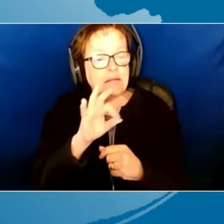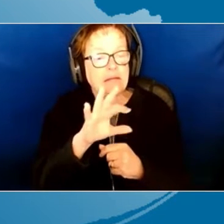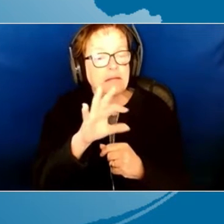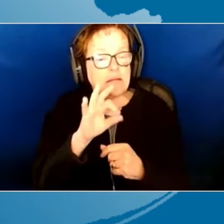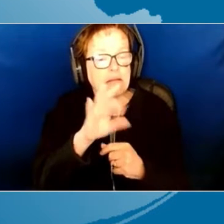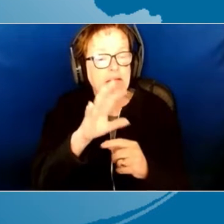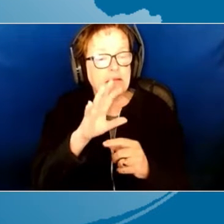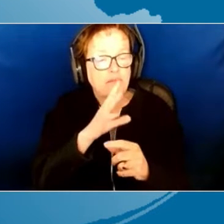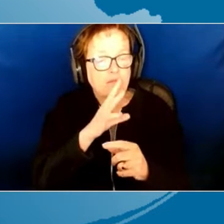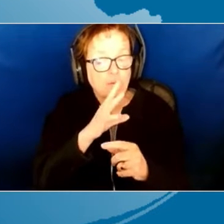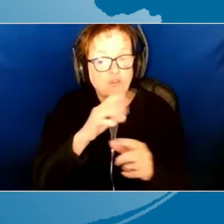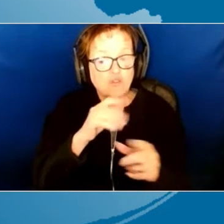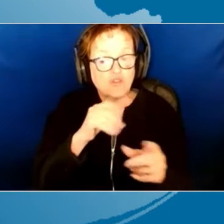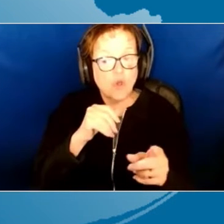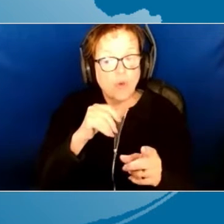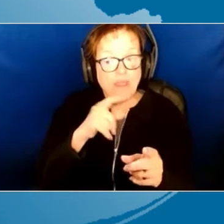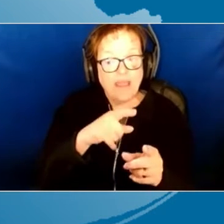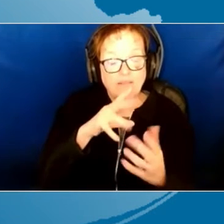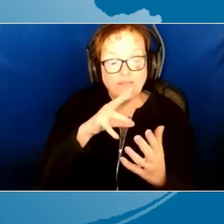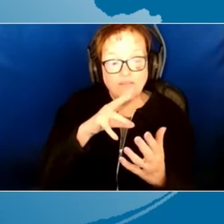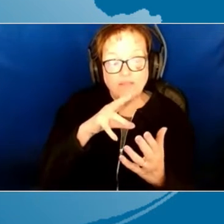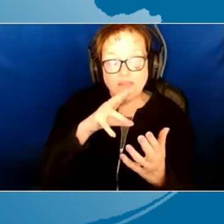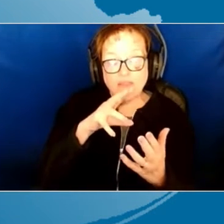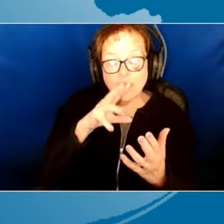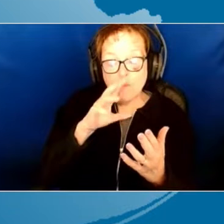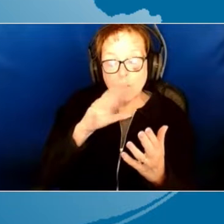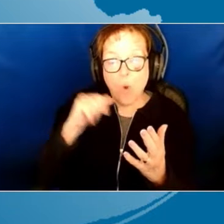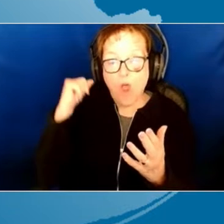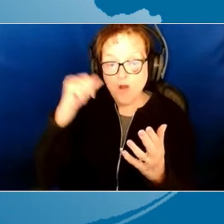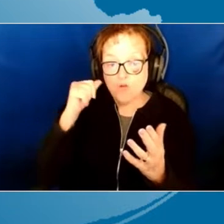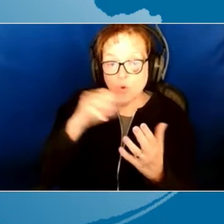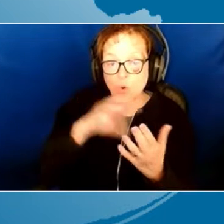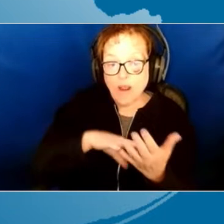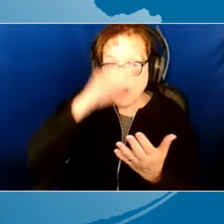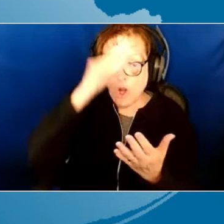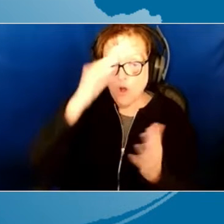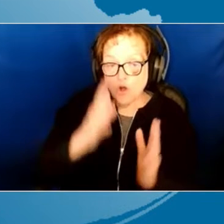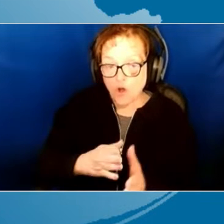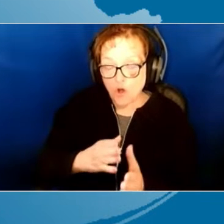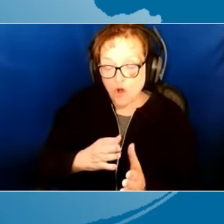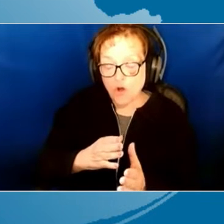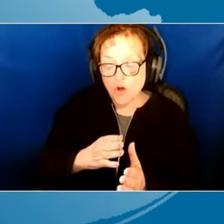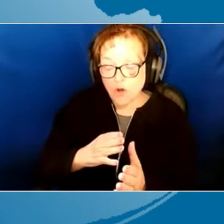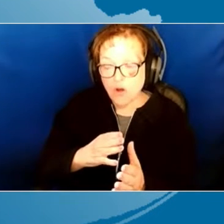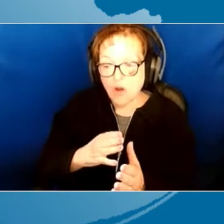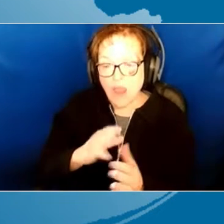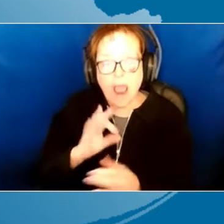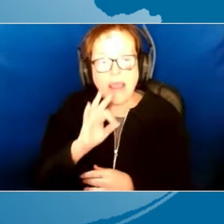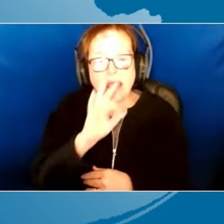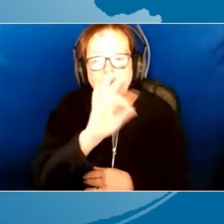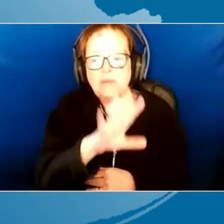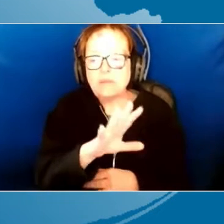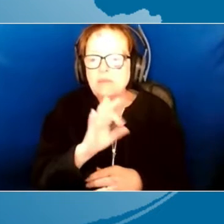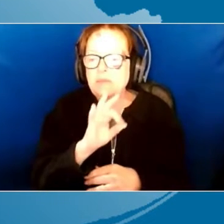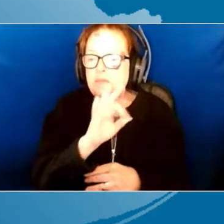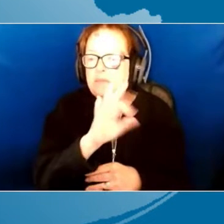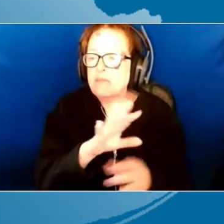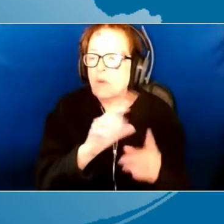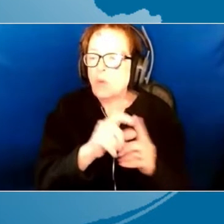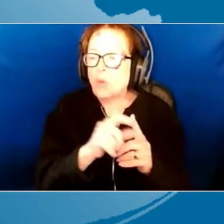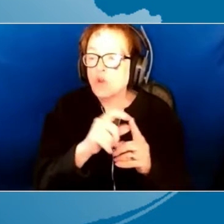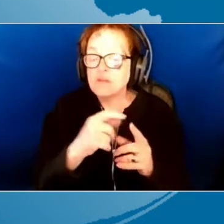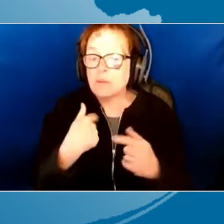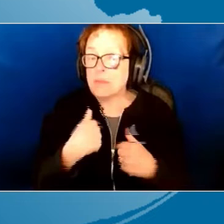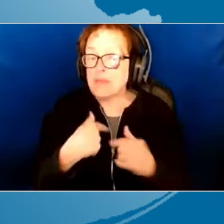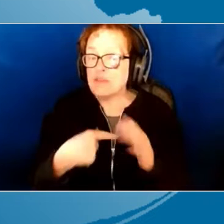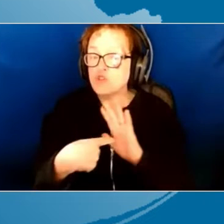who's more of an auditory listener, I'm sorry, more of an auditory learner, then I can use verbal prompting. Me showing may not